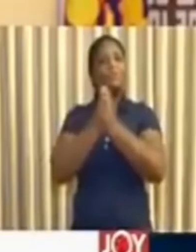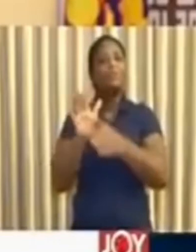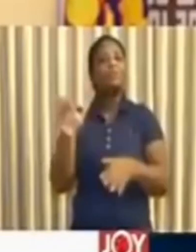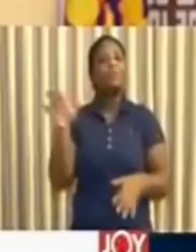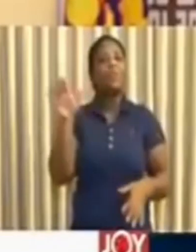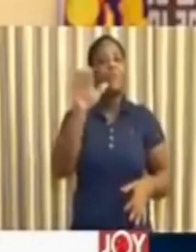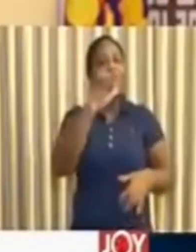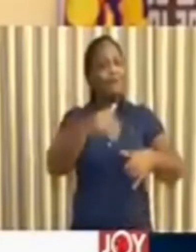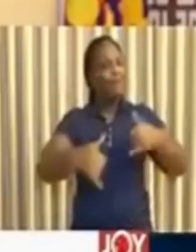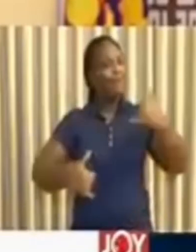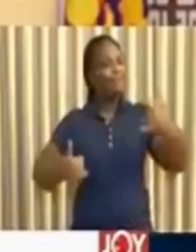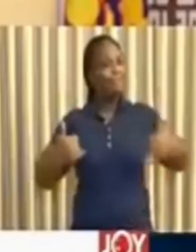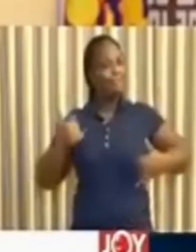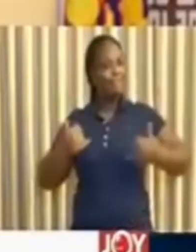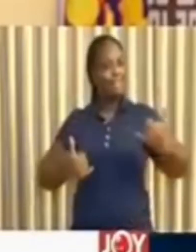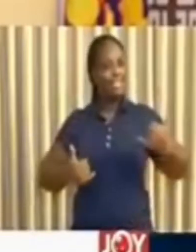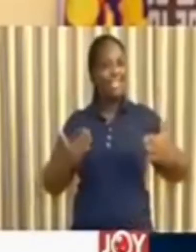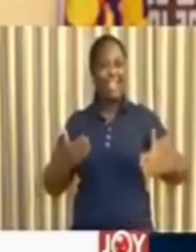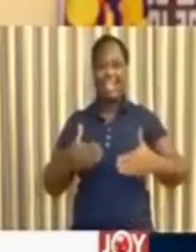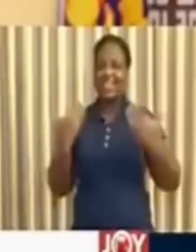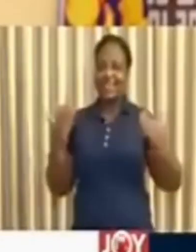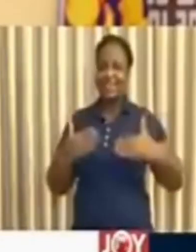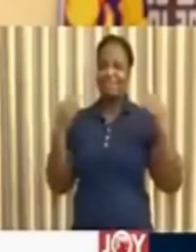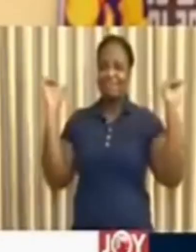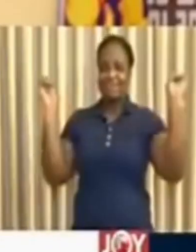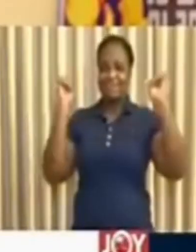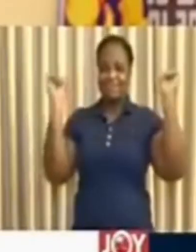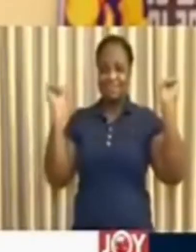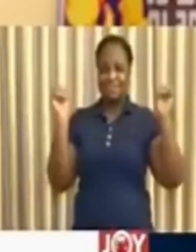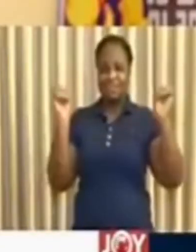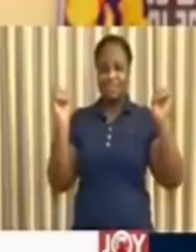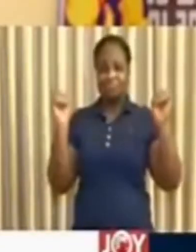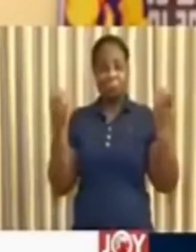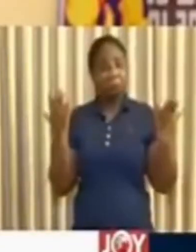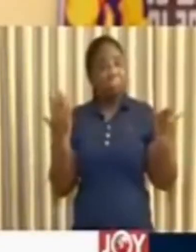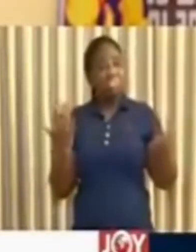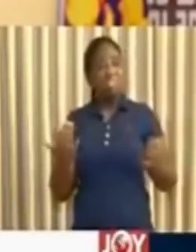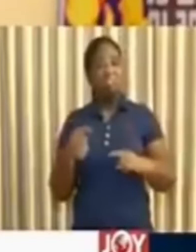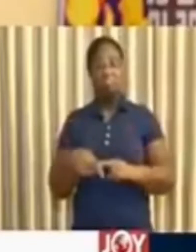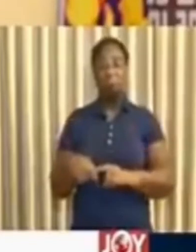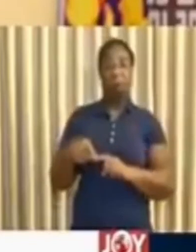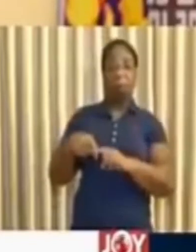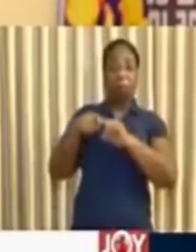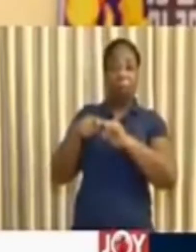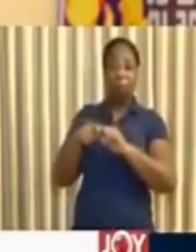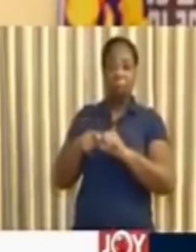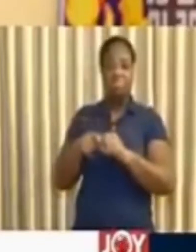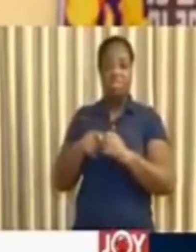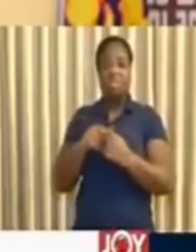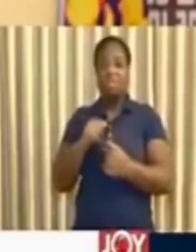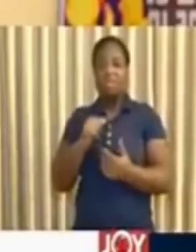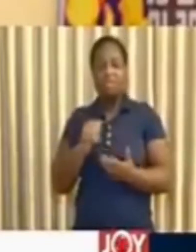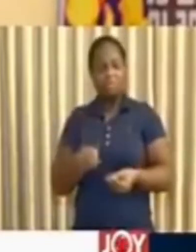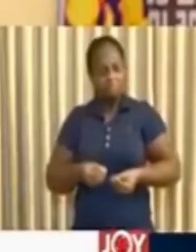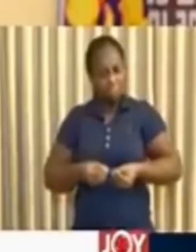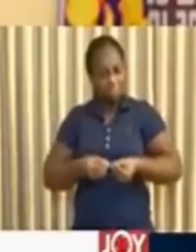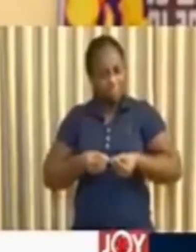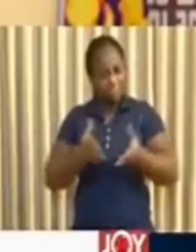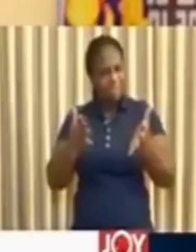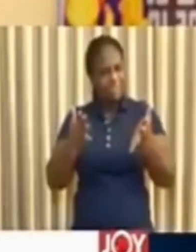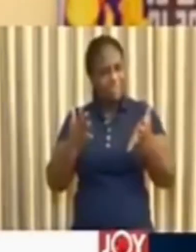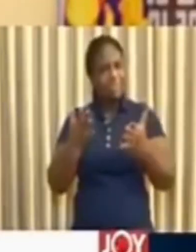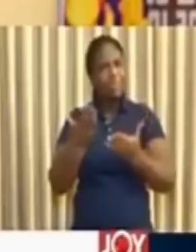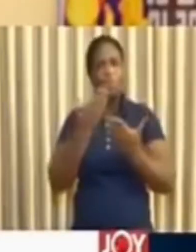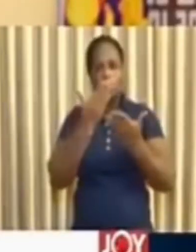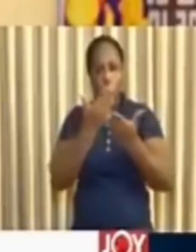a joyous and happy Easter, even if a restrained one. And let me extend a special Easter goodwill